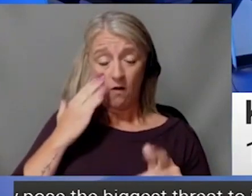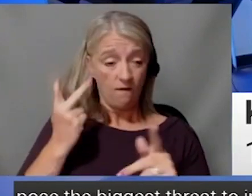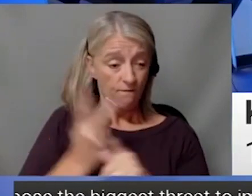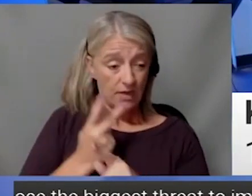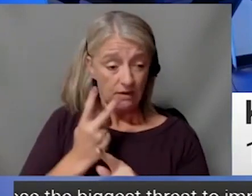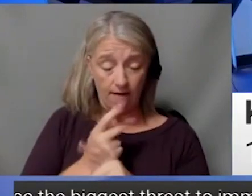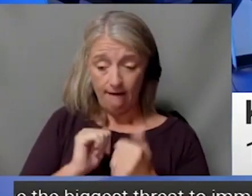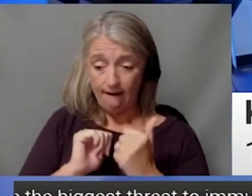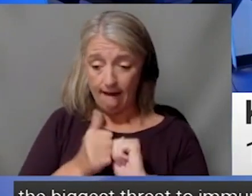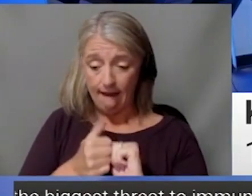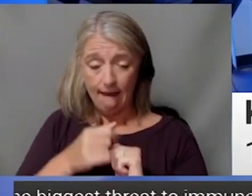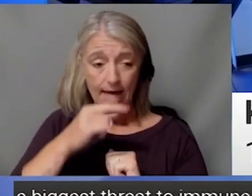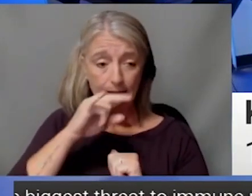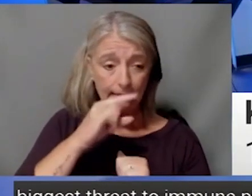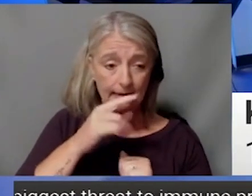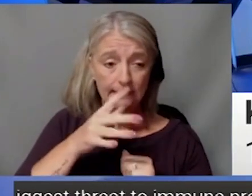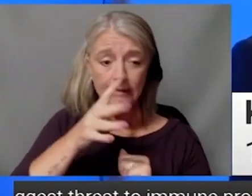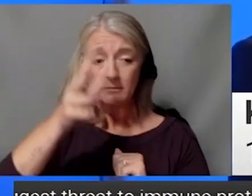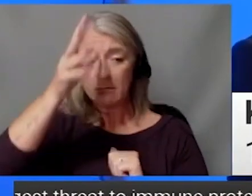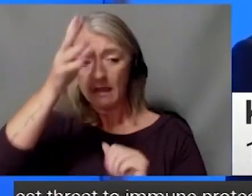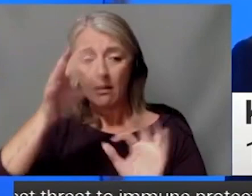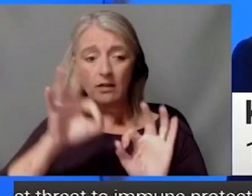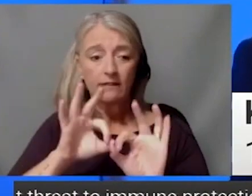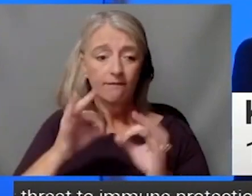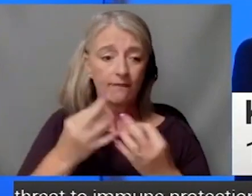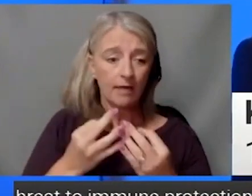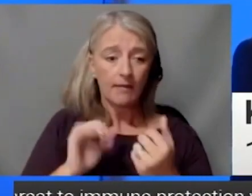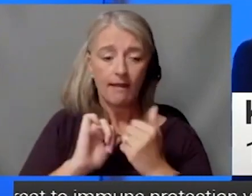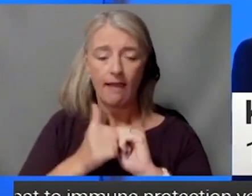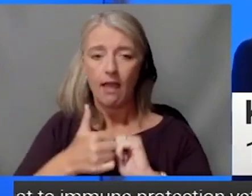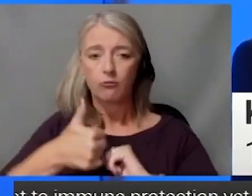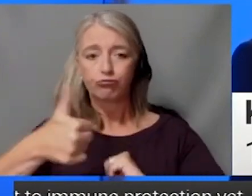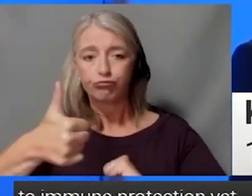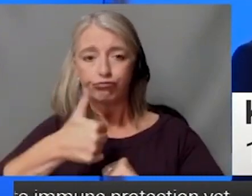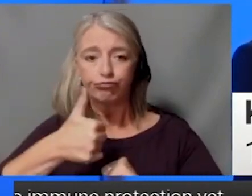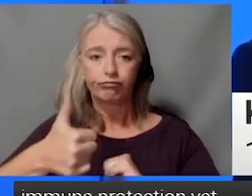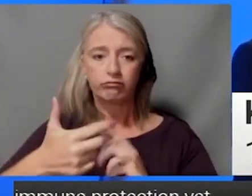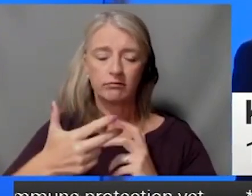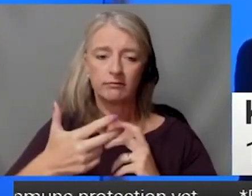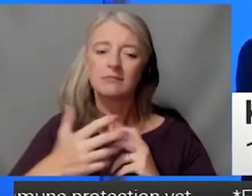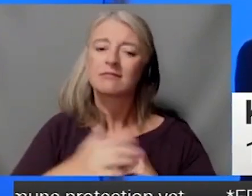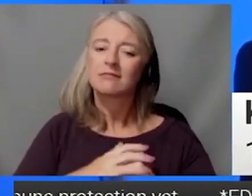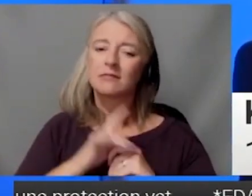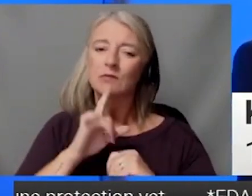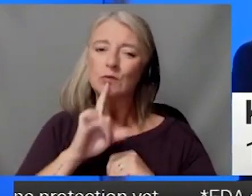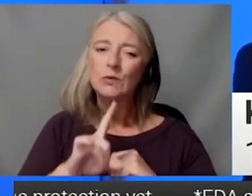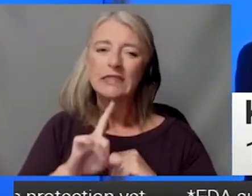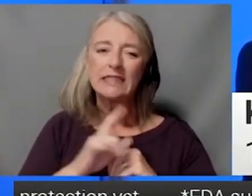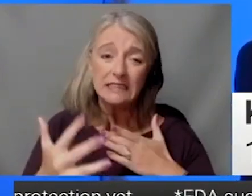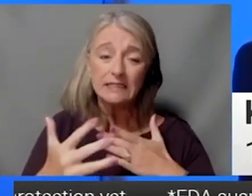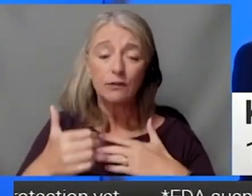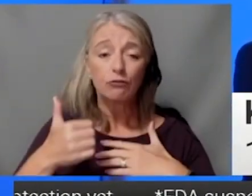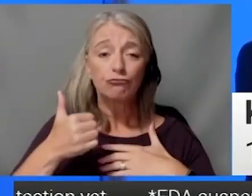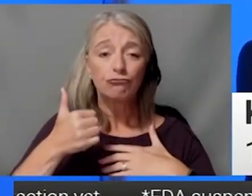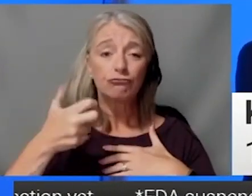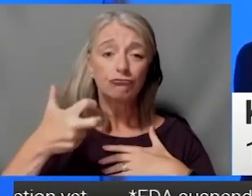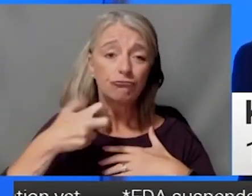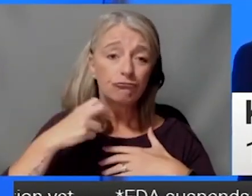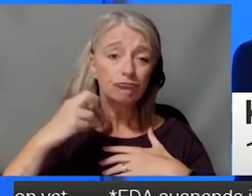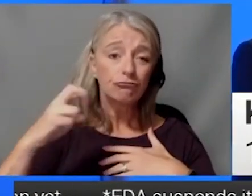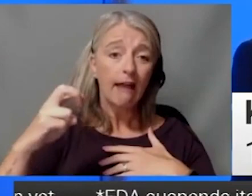you know, how to get to and from? Absolutely. And also consider all the expenses now that people have just traveling, cost of gas,